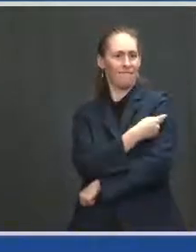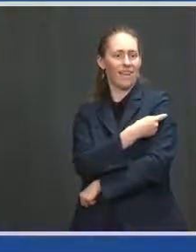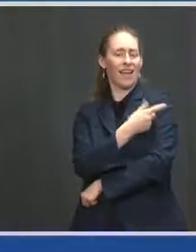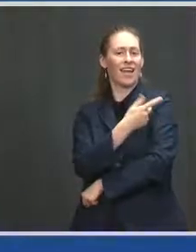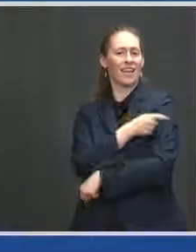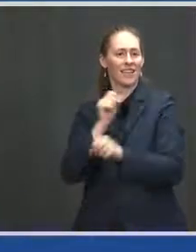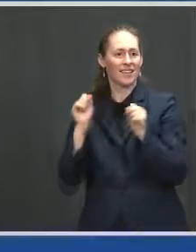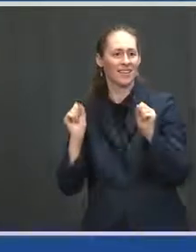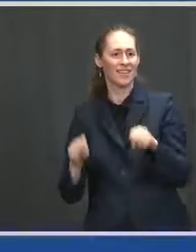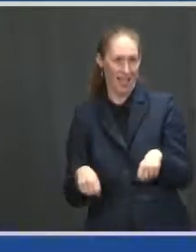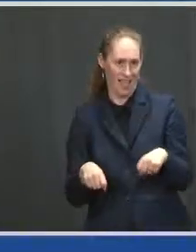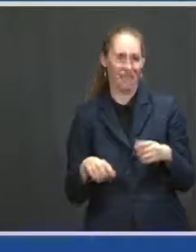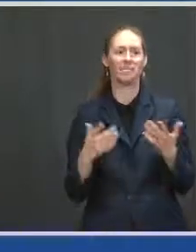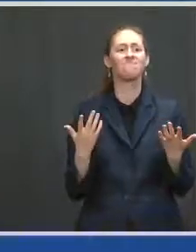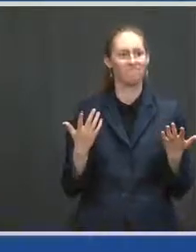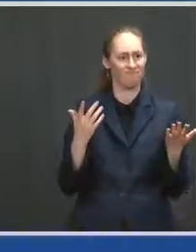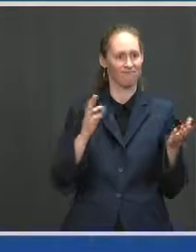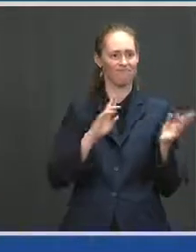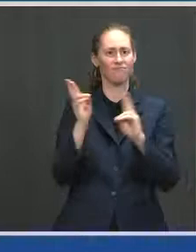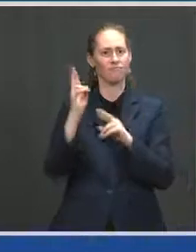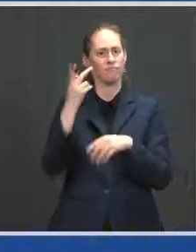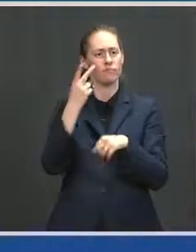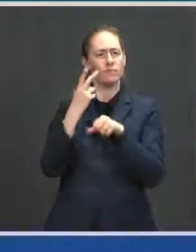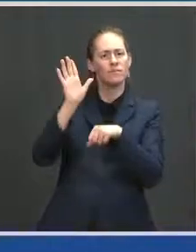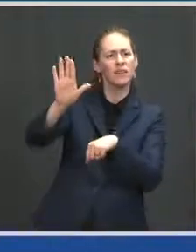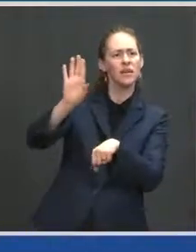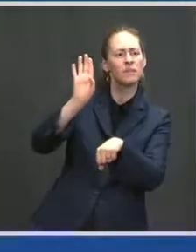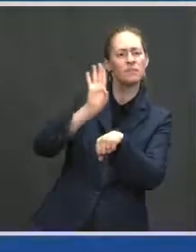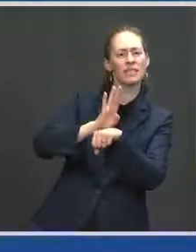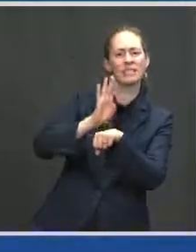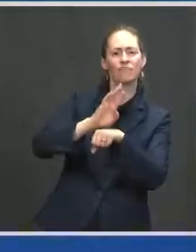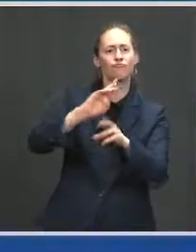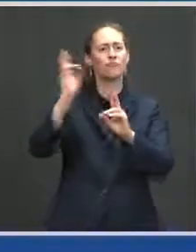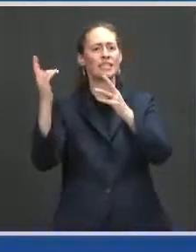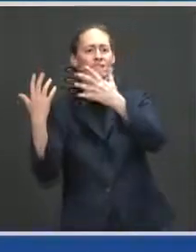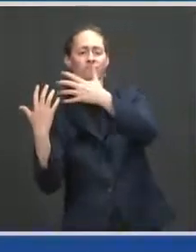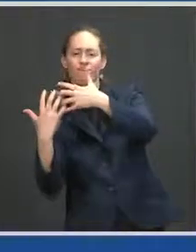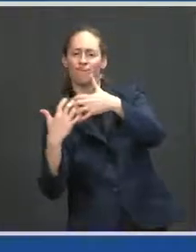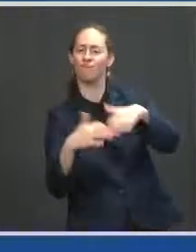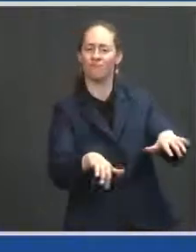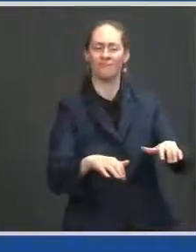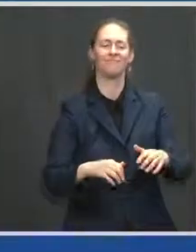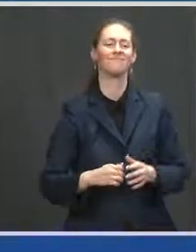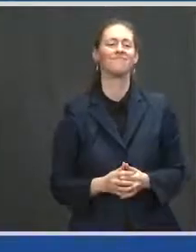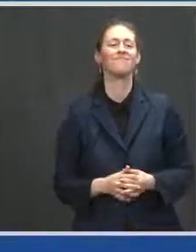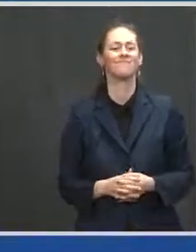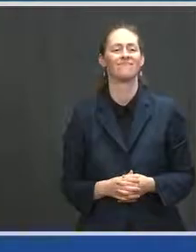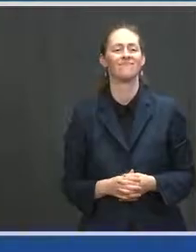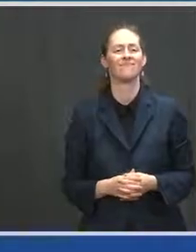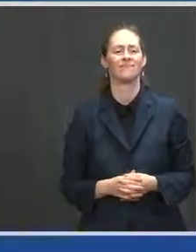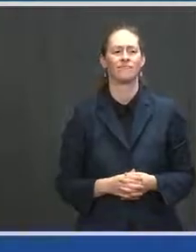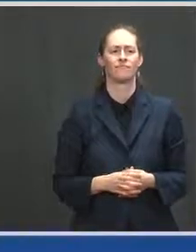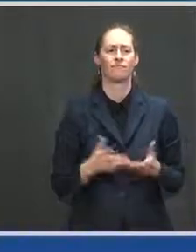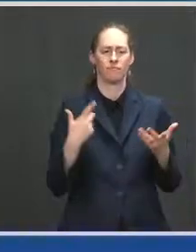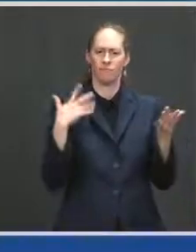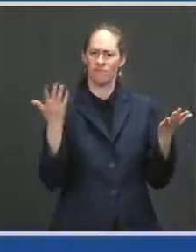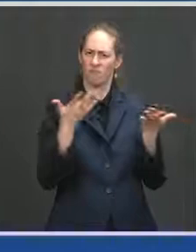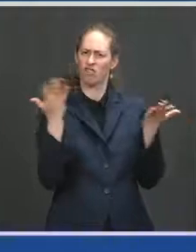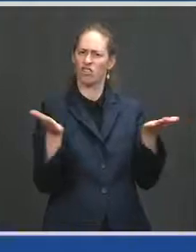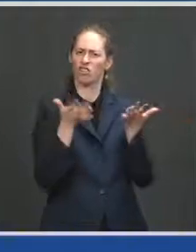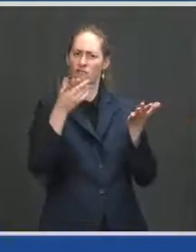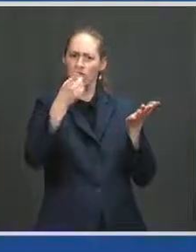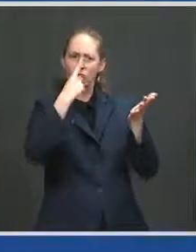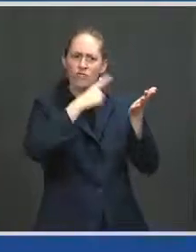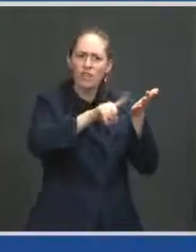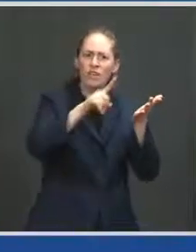their own businesses as vaccination sites. We're going to work with shops across the country to make an even bigger